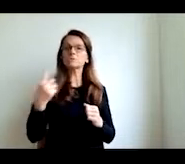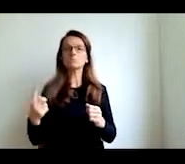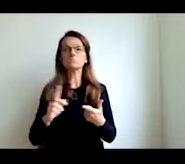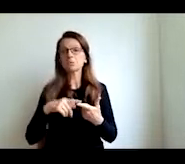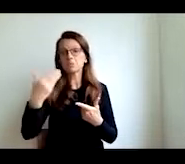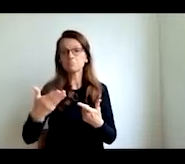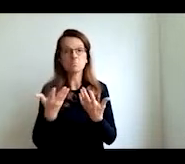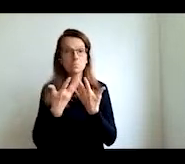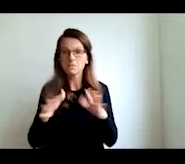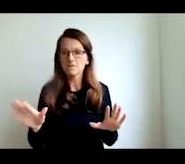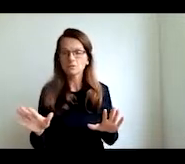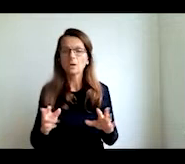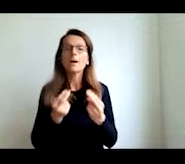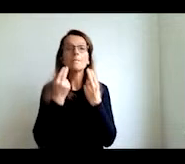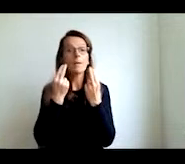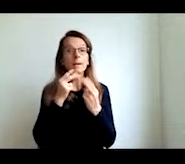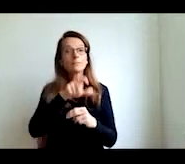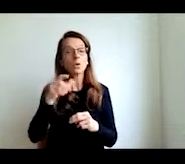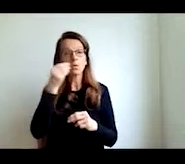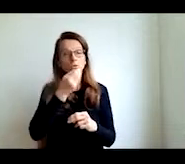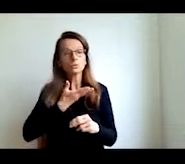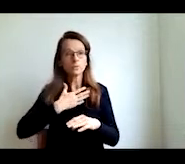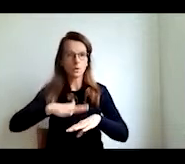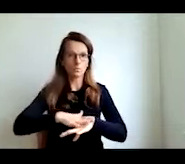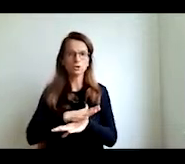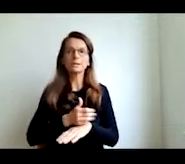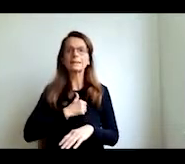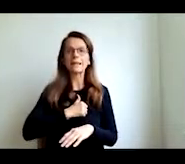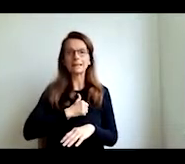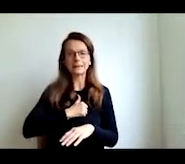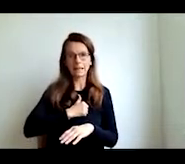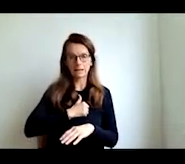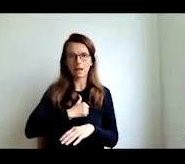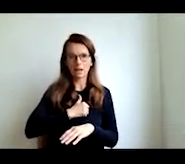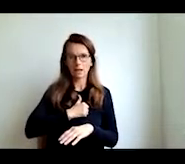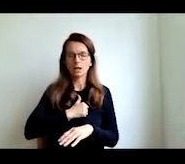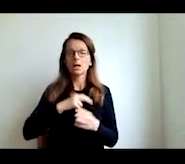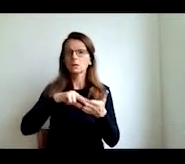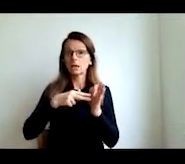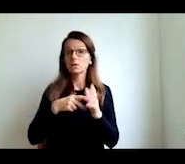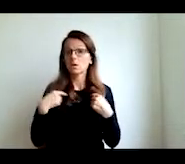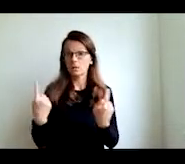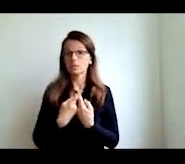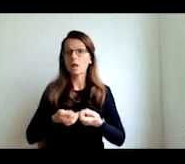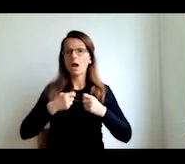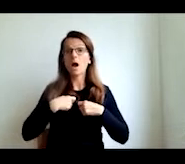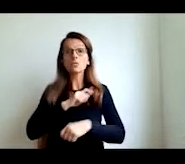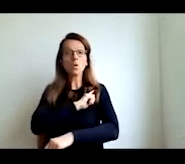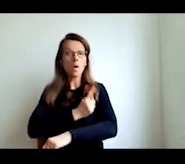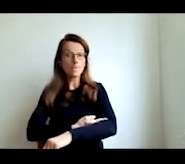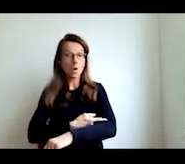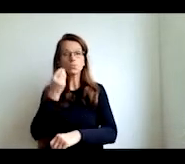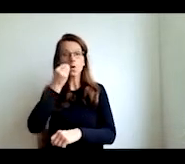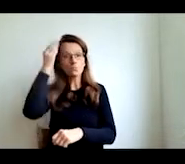a sense of identities becomes so important technology is incredibly empowering now the most successful companies